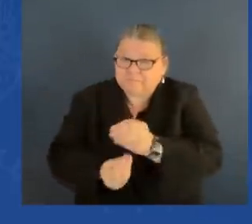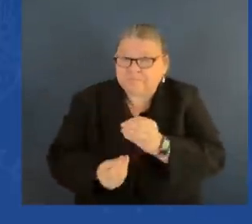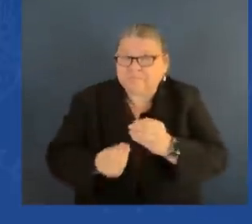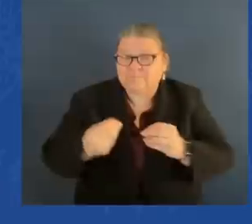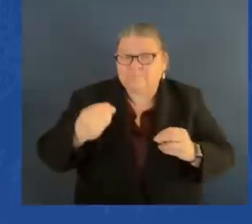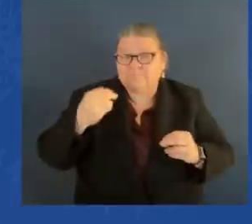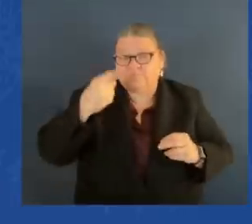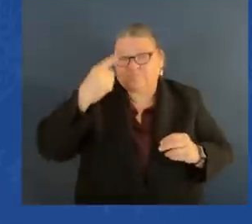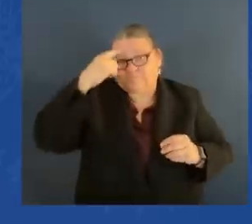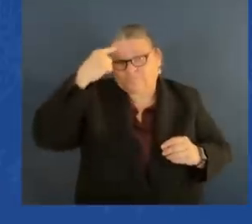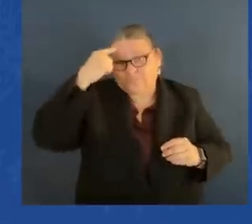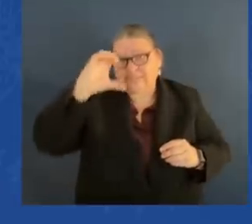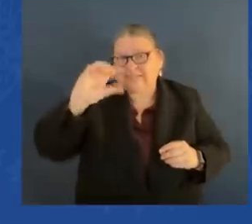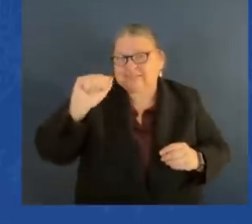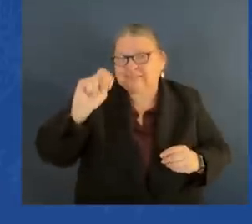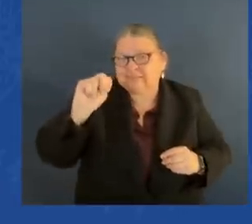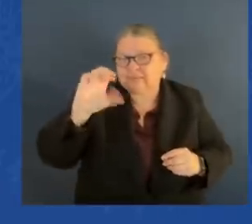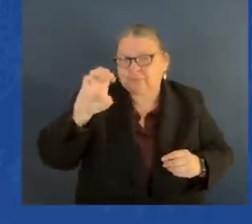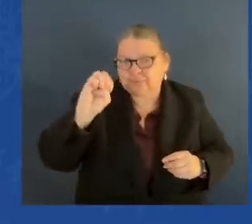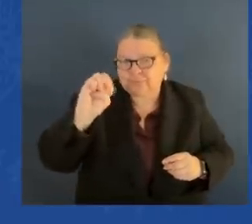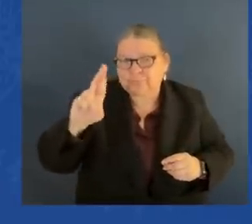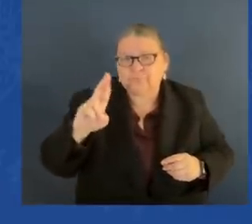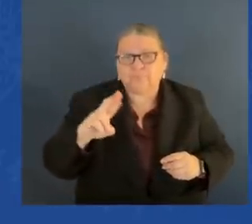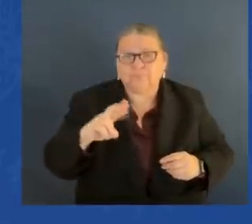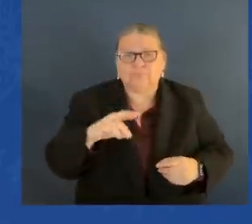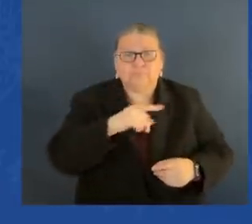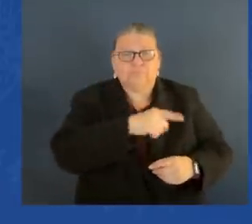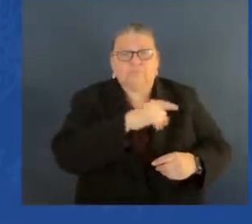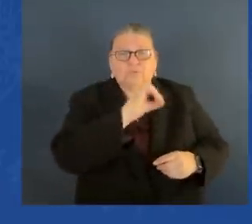Fritz was there to help me again,